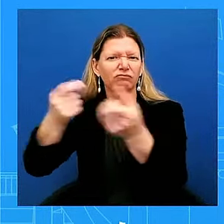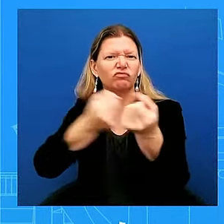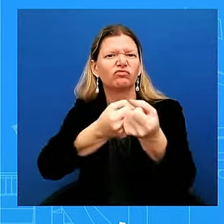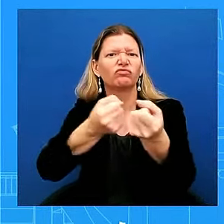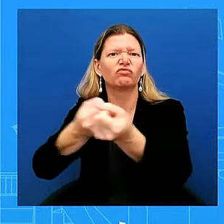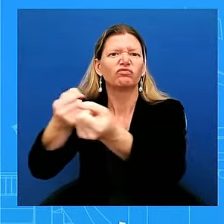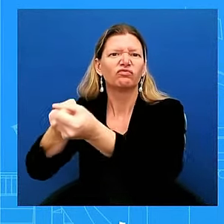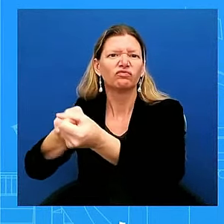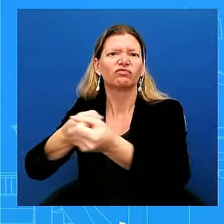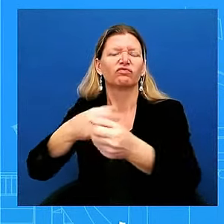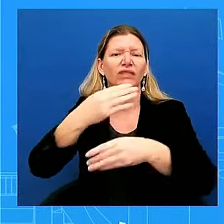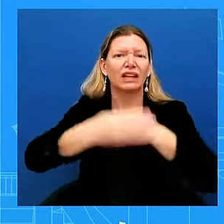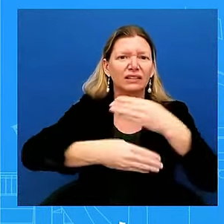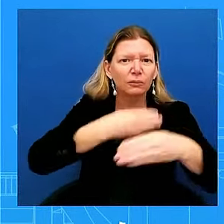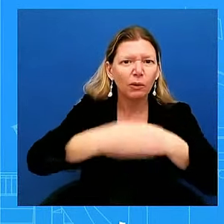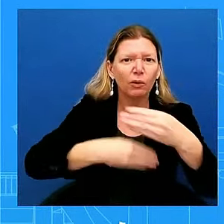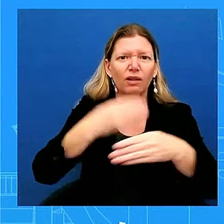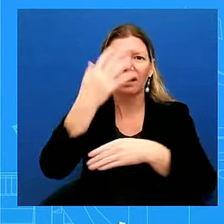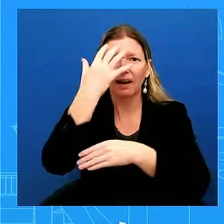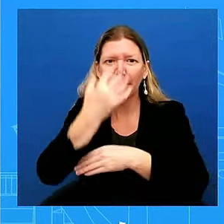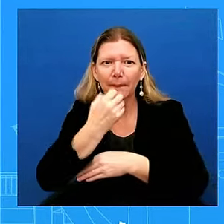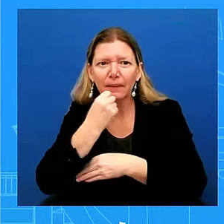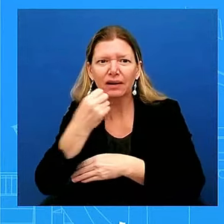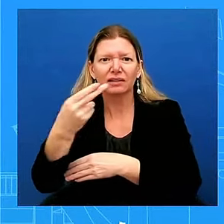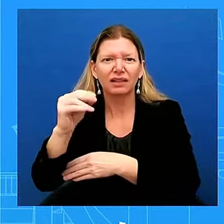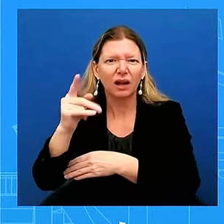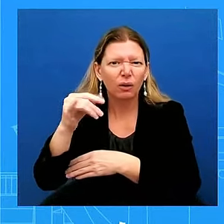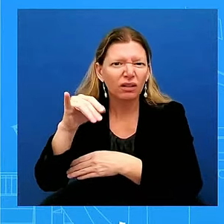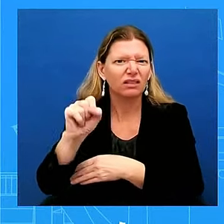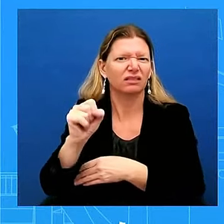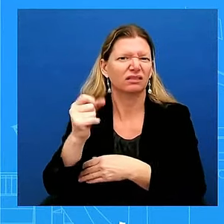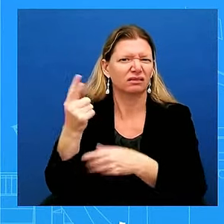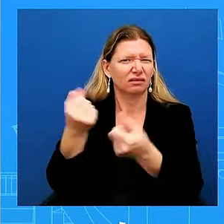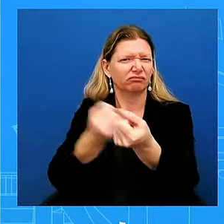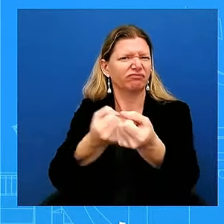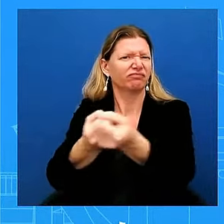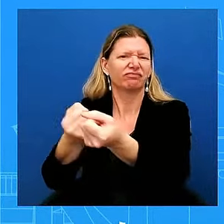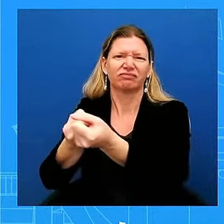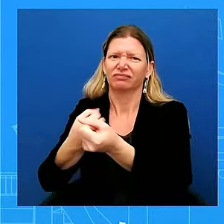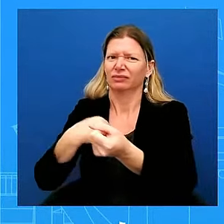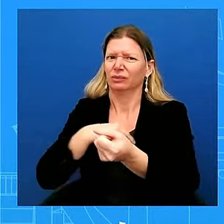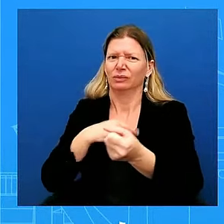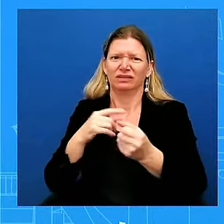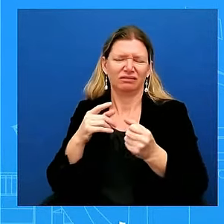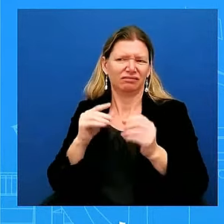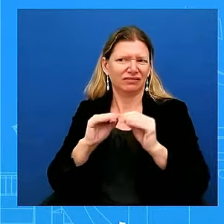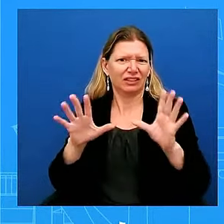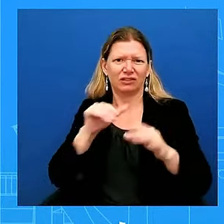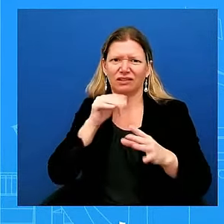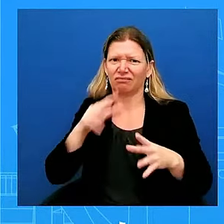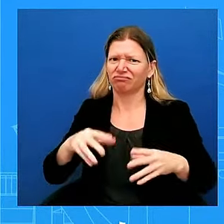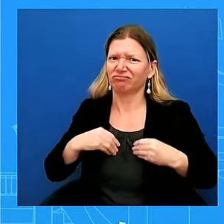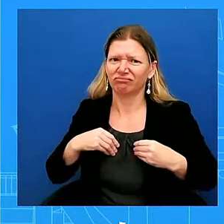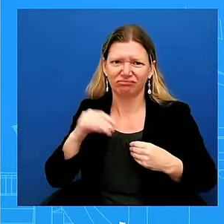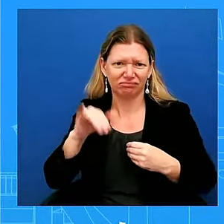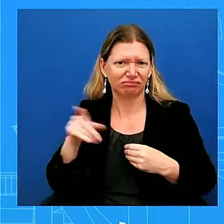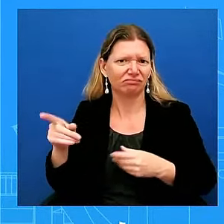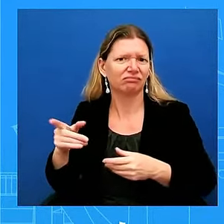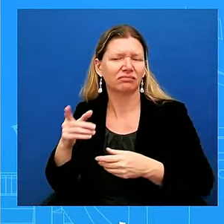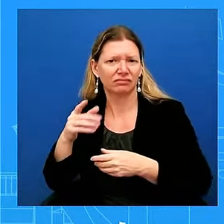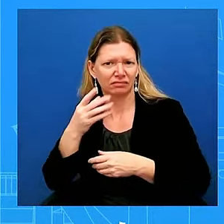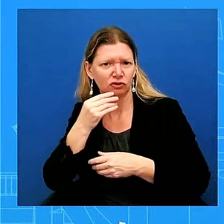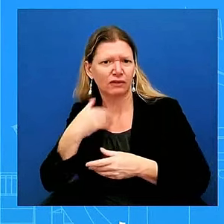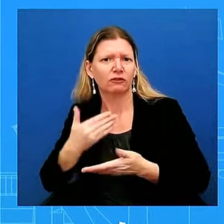understand, as I've stated – and I'll give a little bit more today – the Israelis will be conducting limited operations to destroy